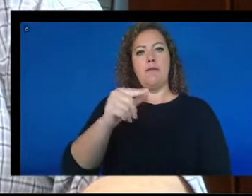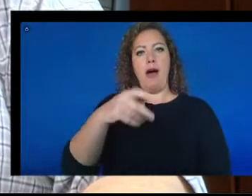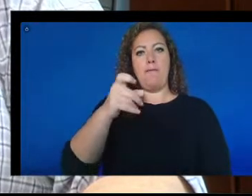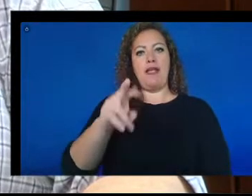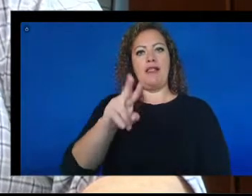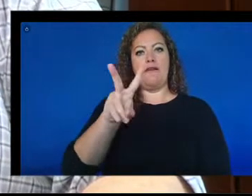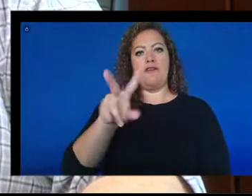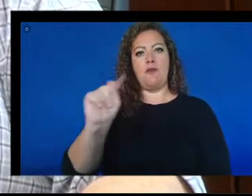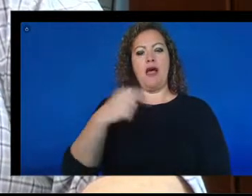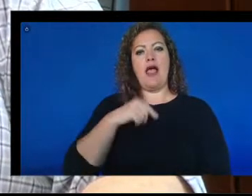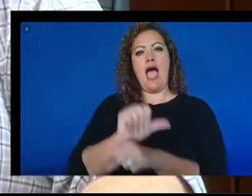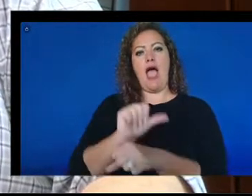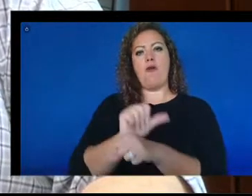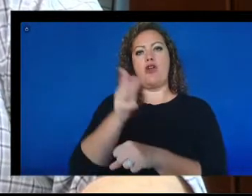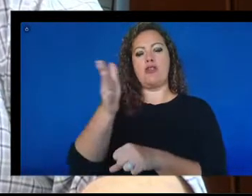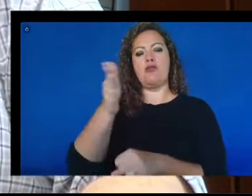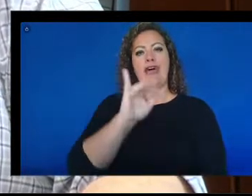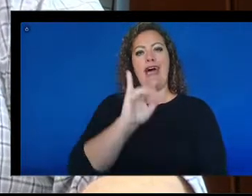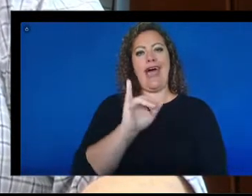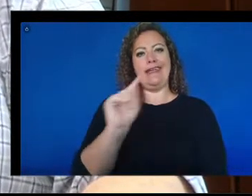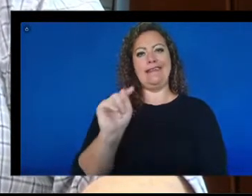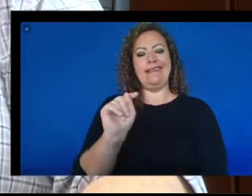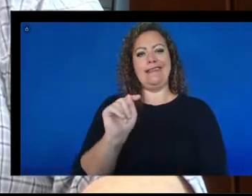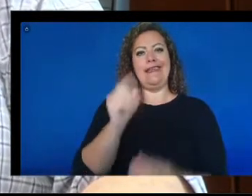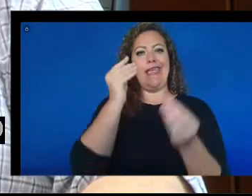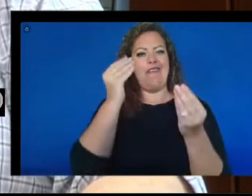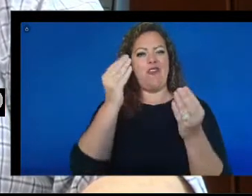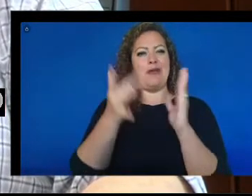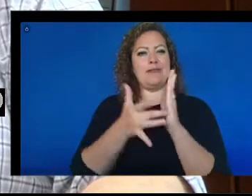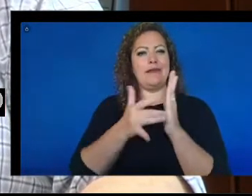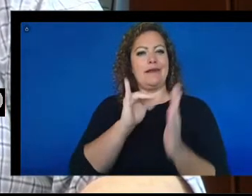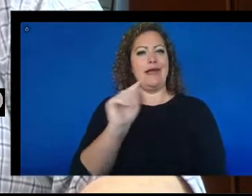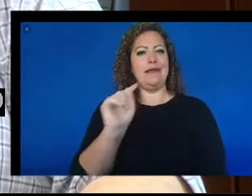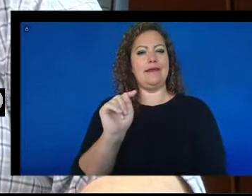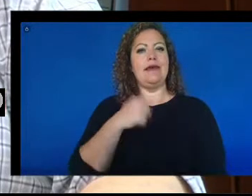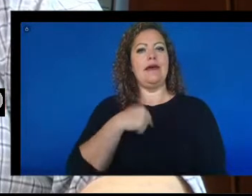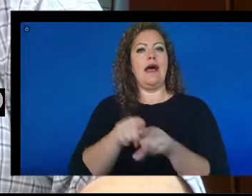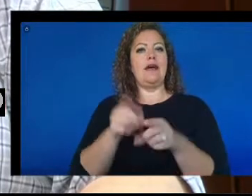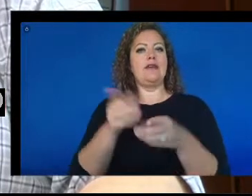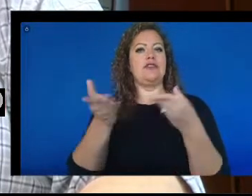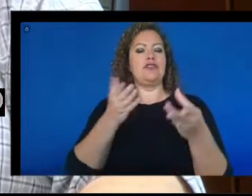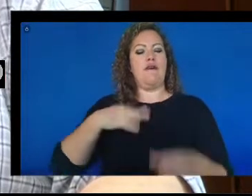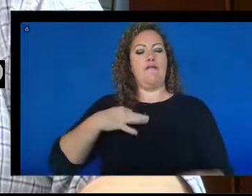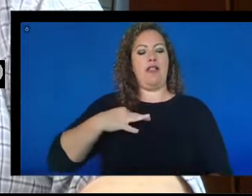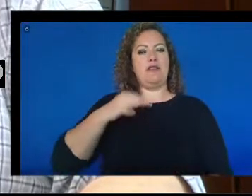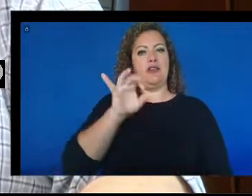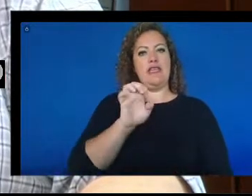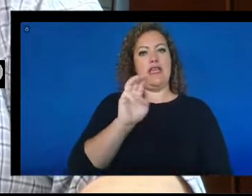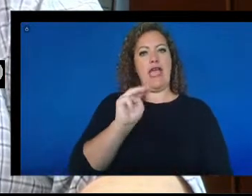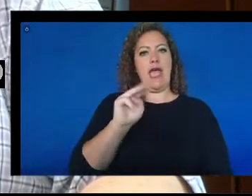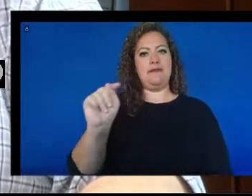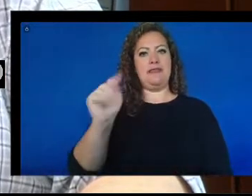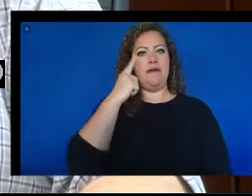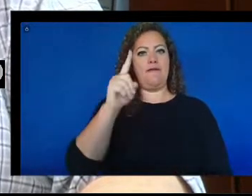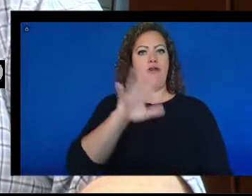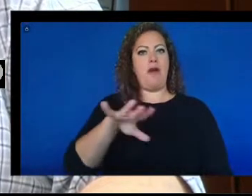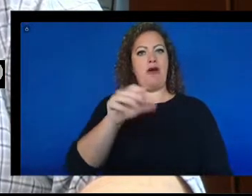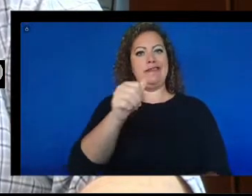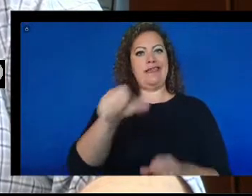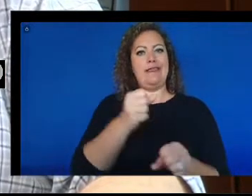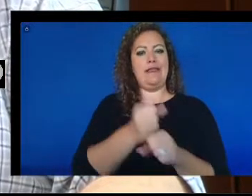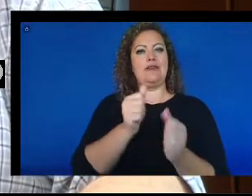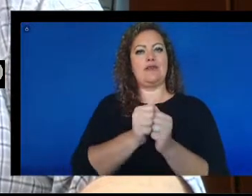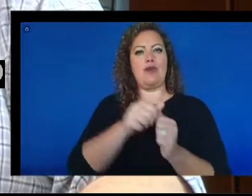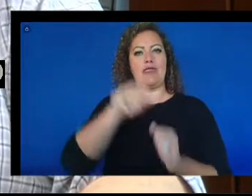I worked in information technology. I also served as a volunteer EMT for about a decade in fire and